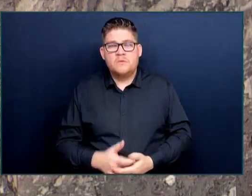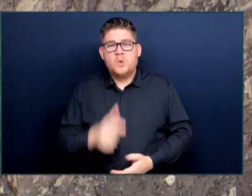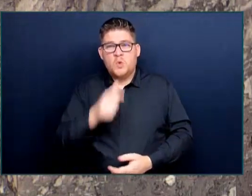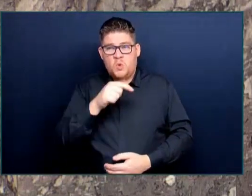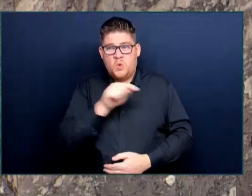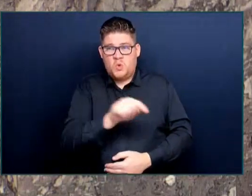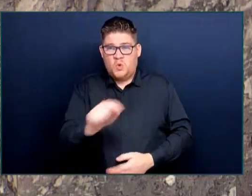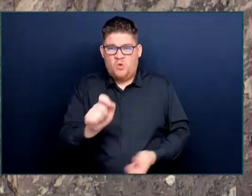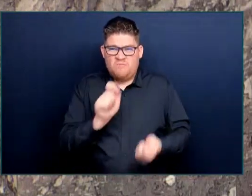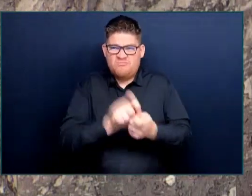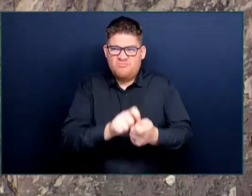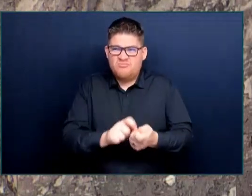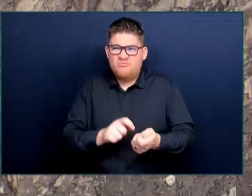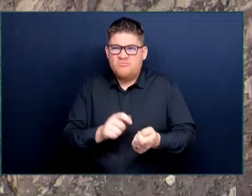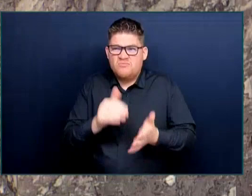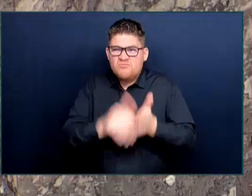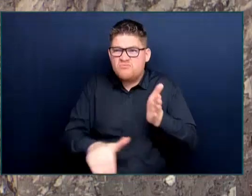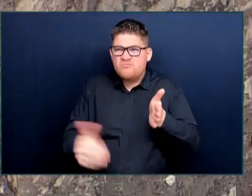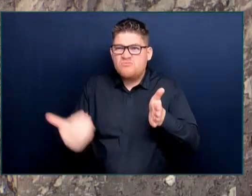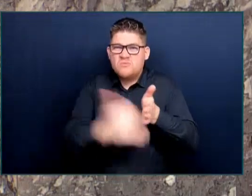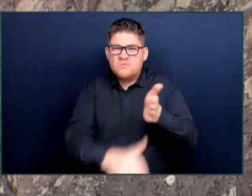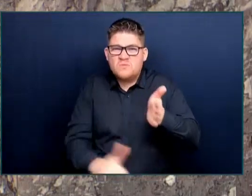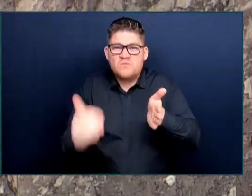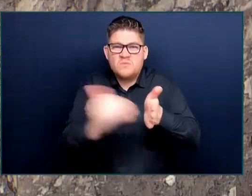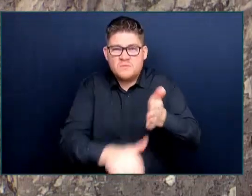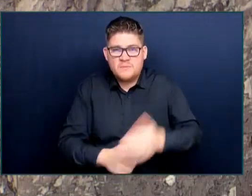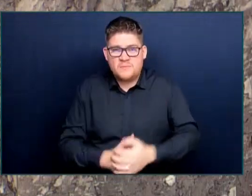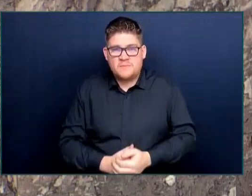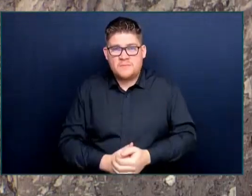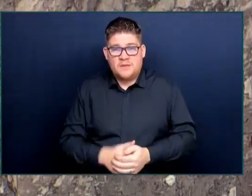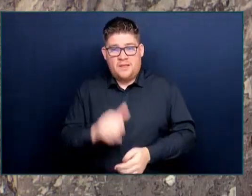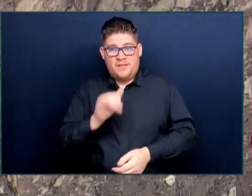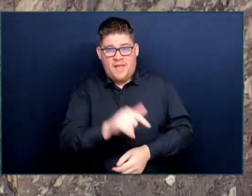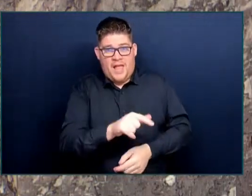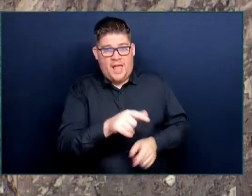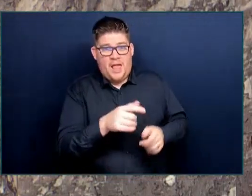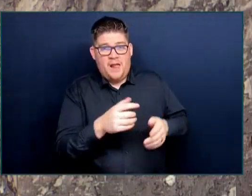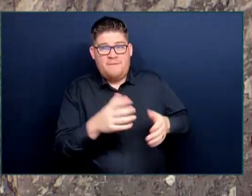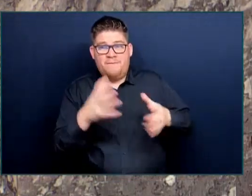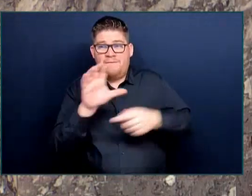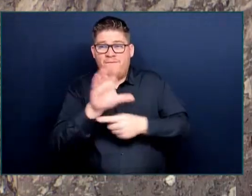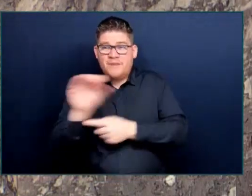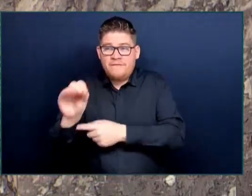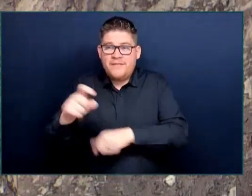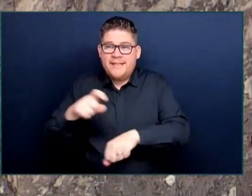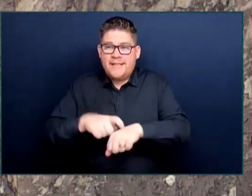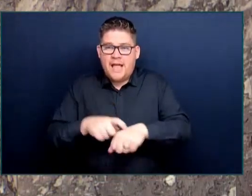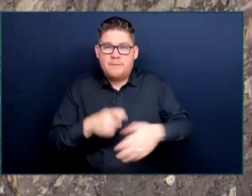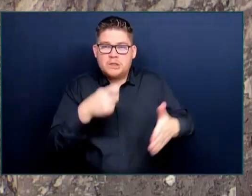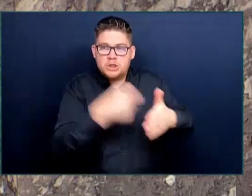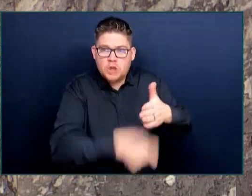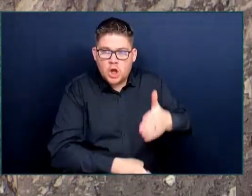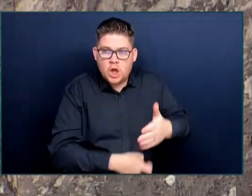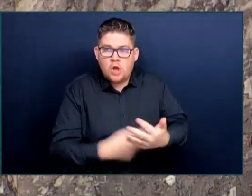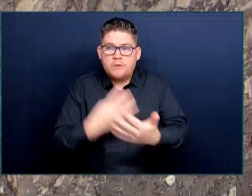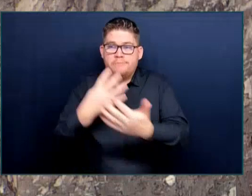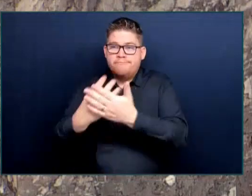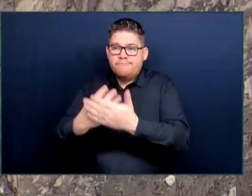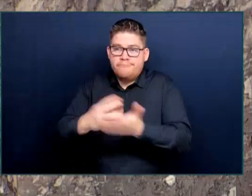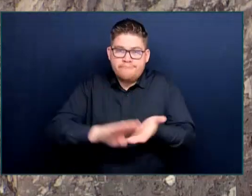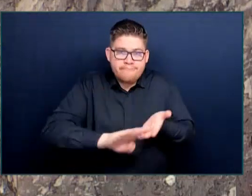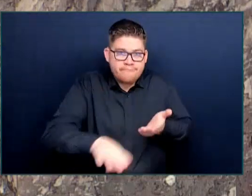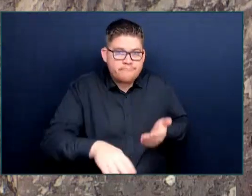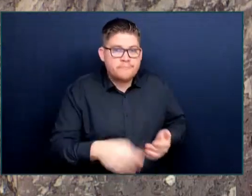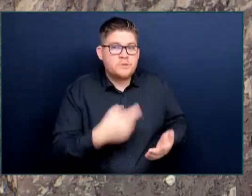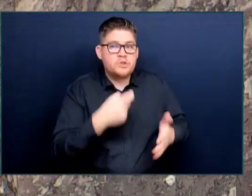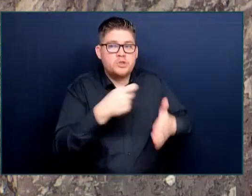criminal charges, committed yet another crime after being let out again into our community.